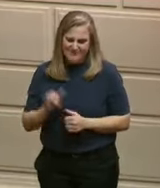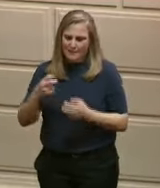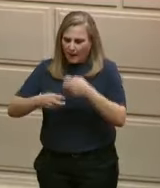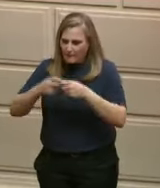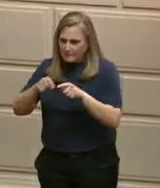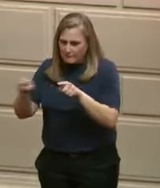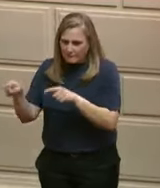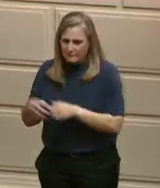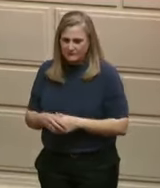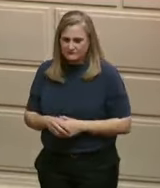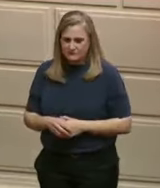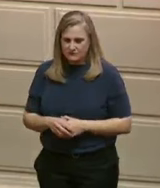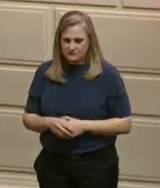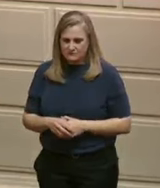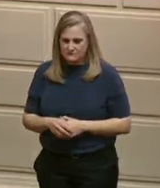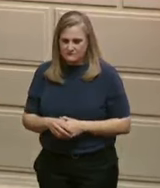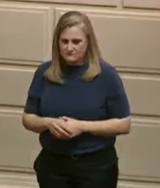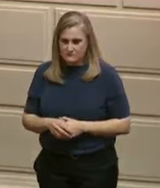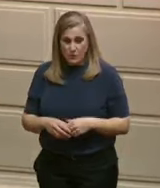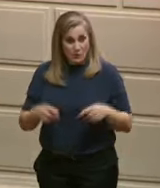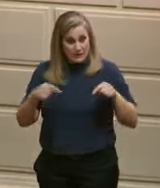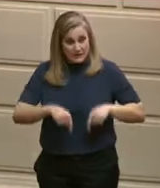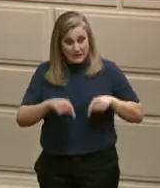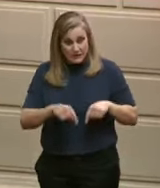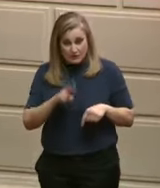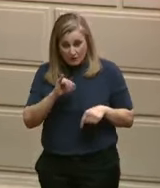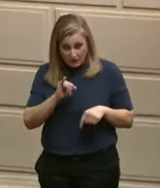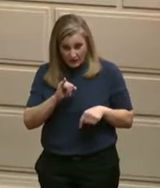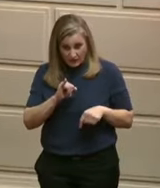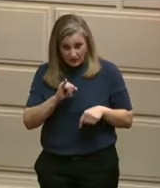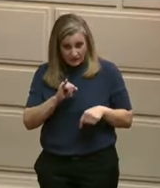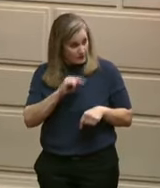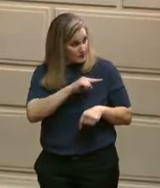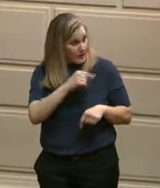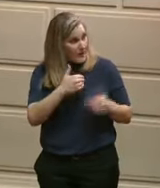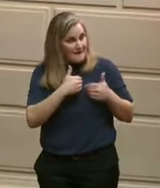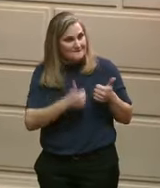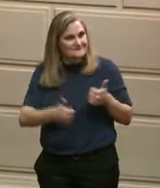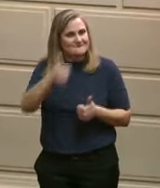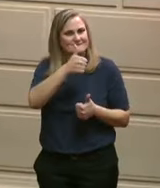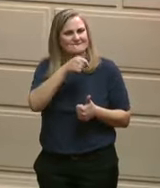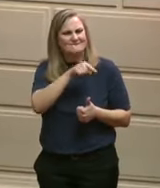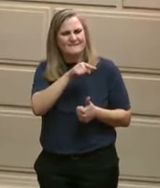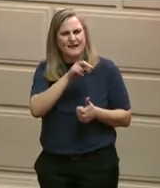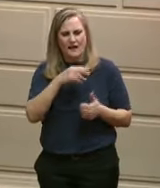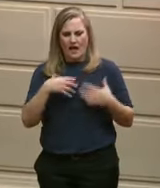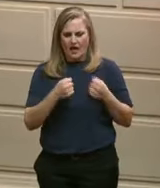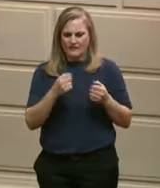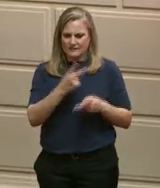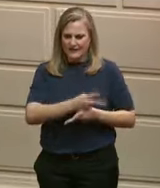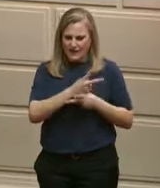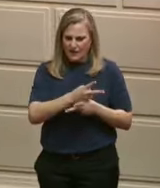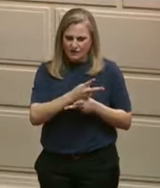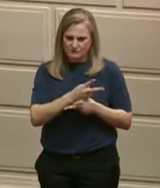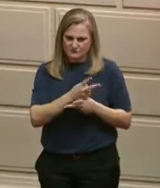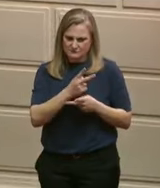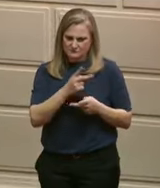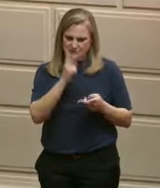and Human Service Secretary Rick Charest, our administration is dedicated to strengthening